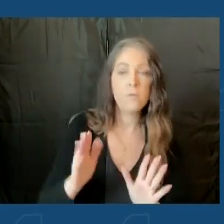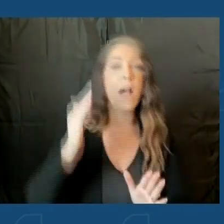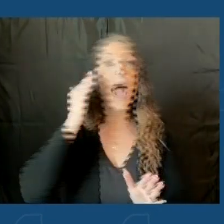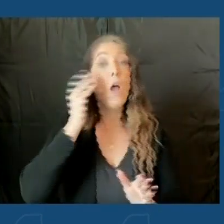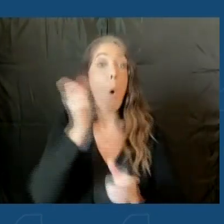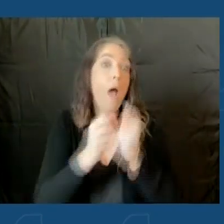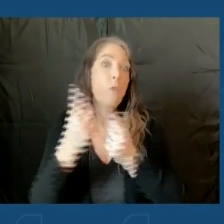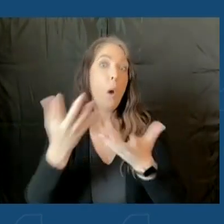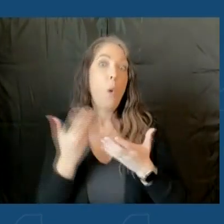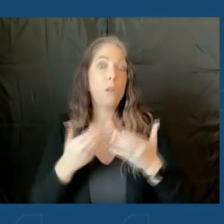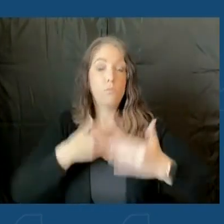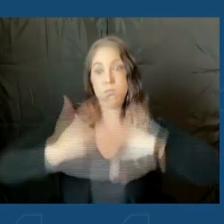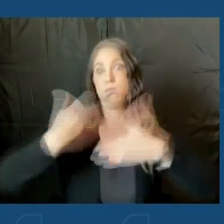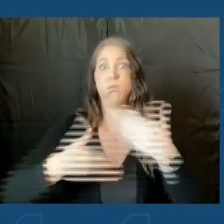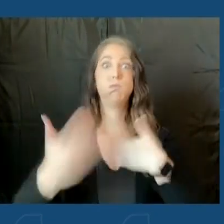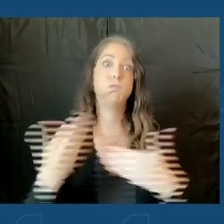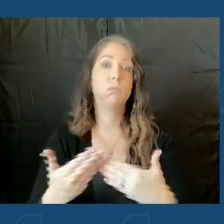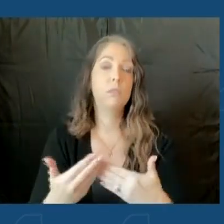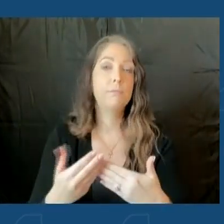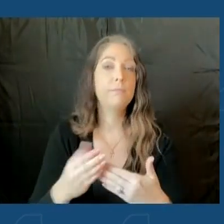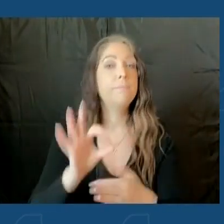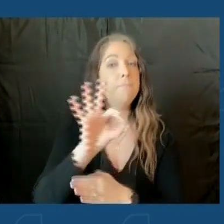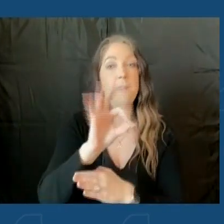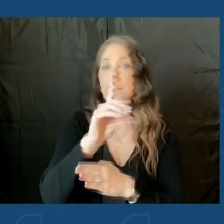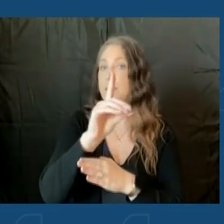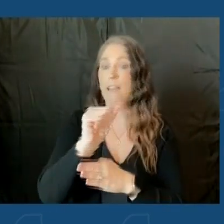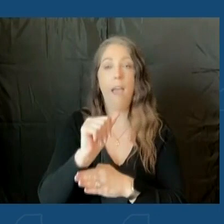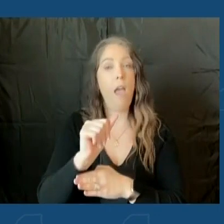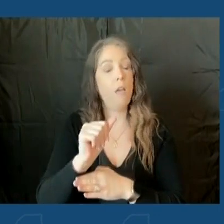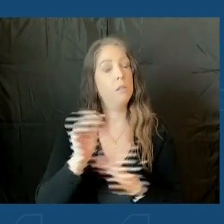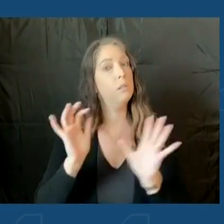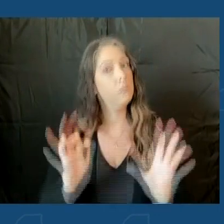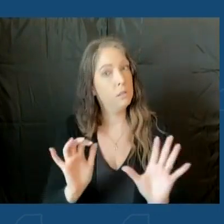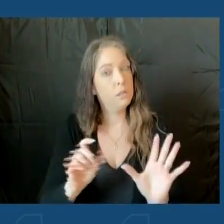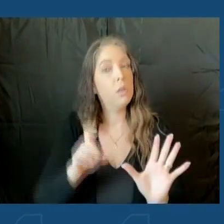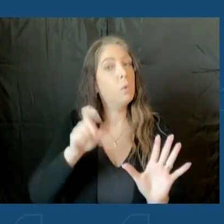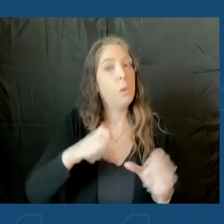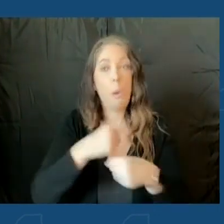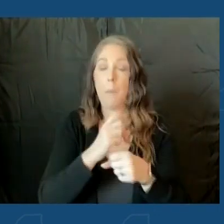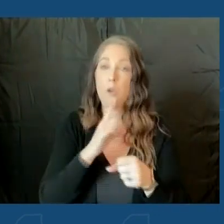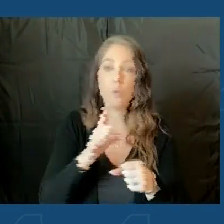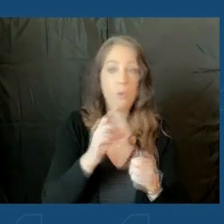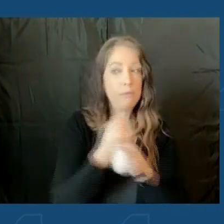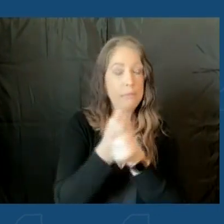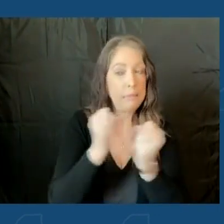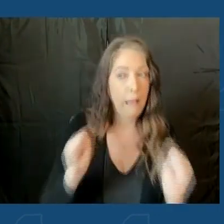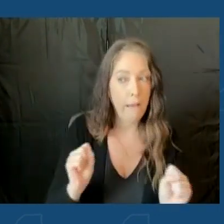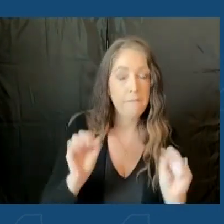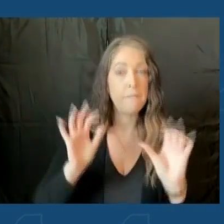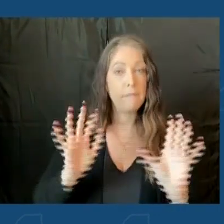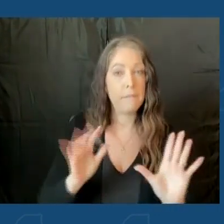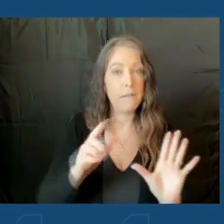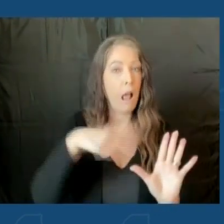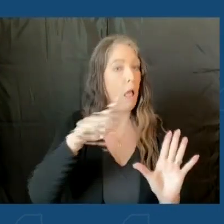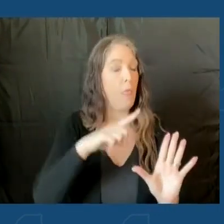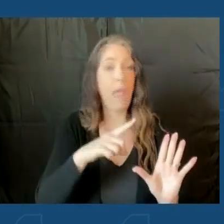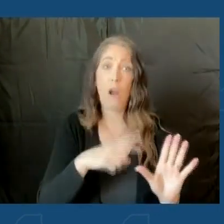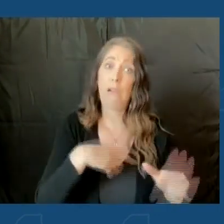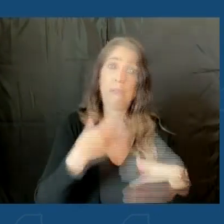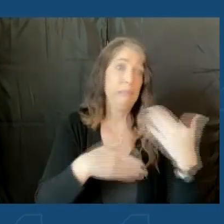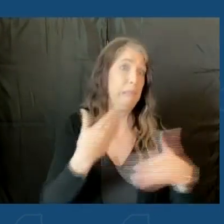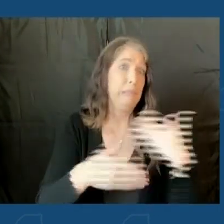move very quickly on this. FDA really is a gold standard. We want to assure safety of these vaccines. They are moving about as fast as